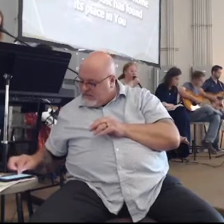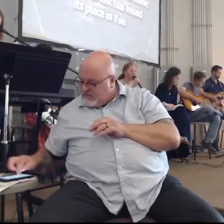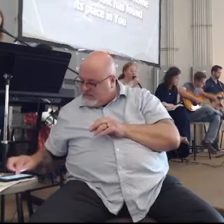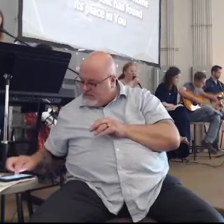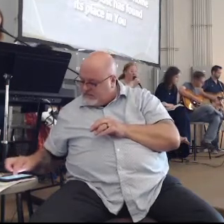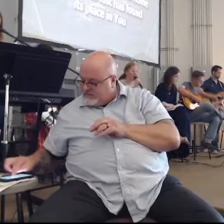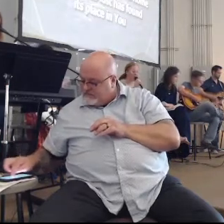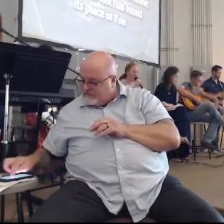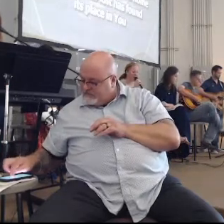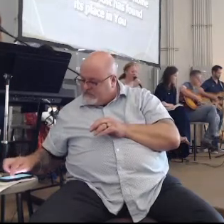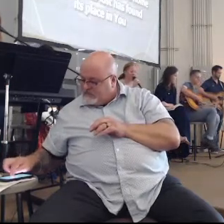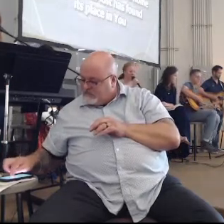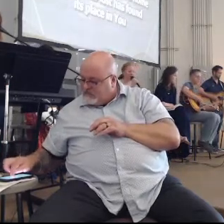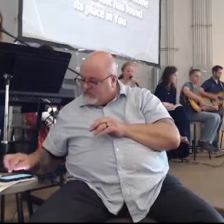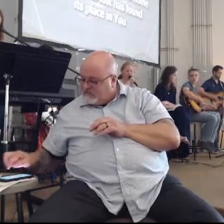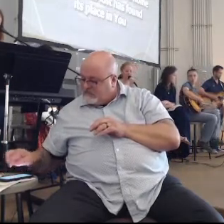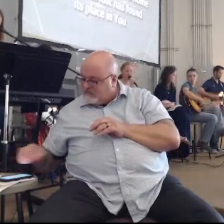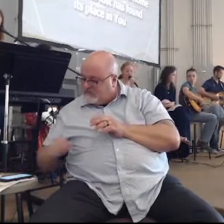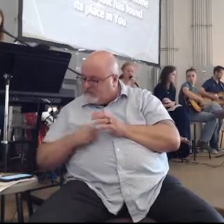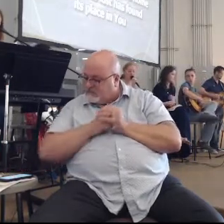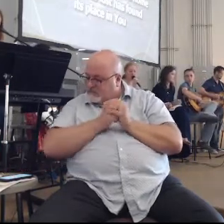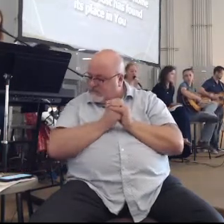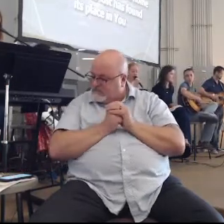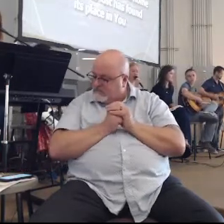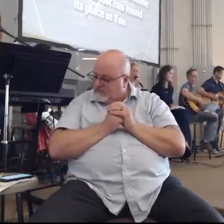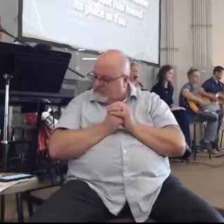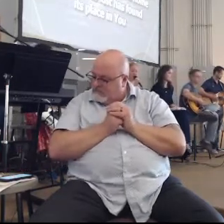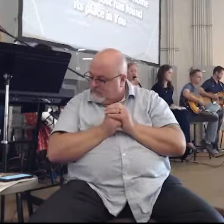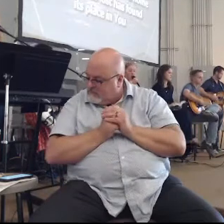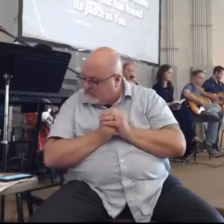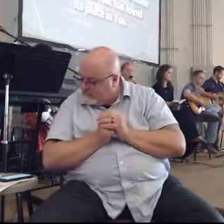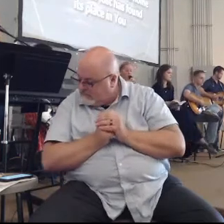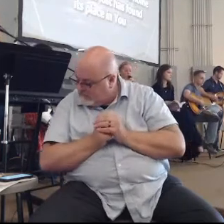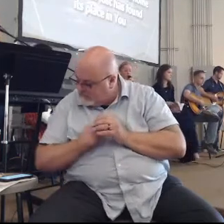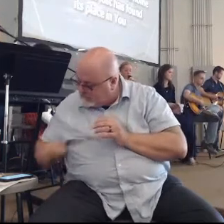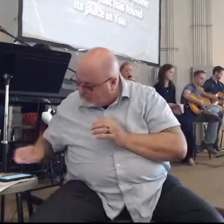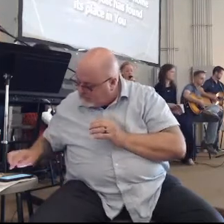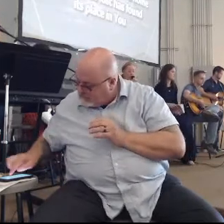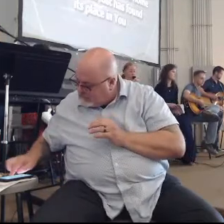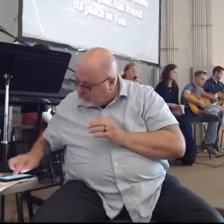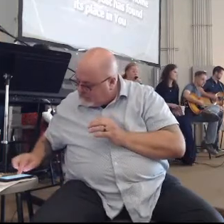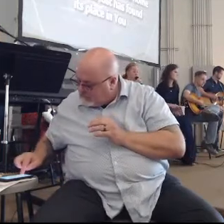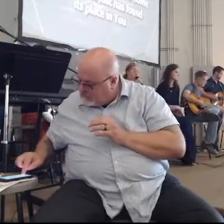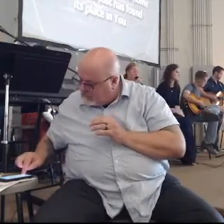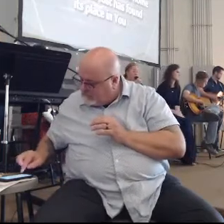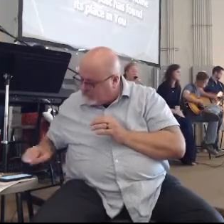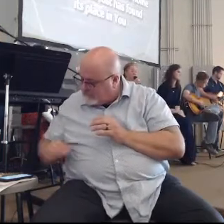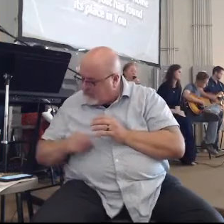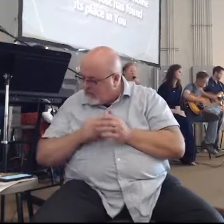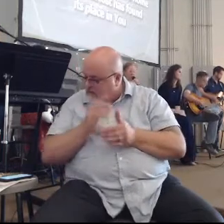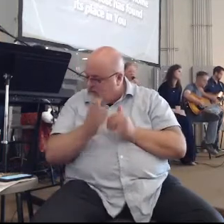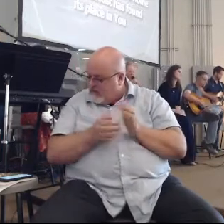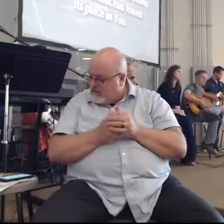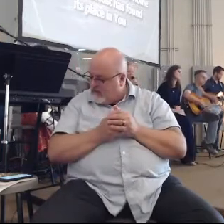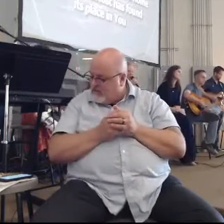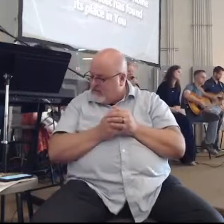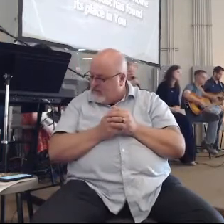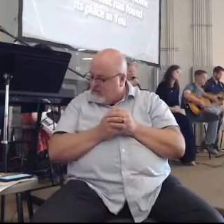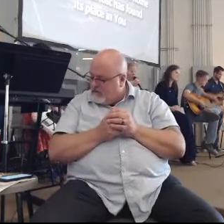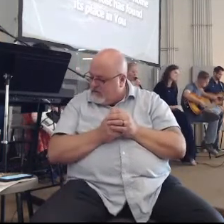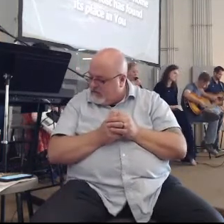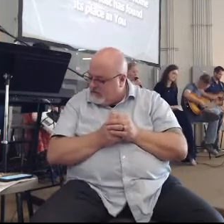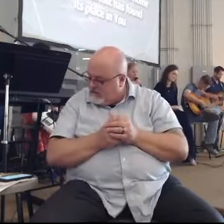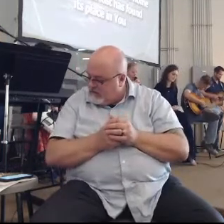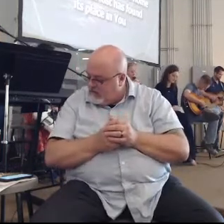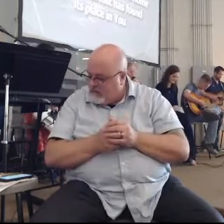orphans now have a poem All that was lost